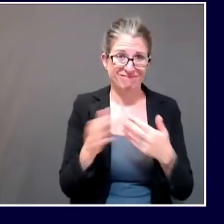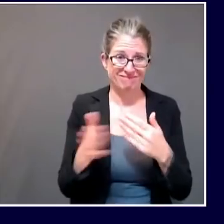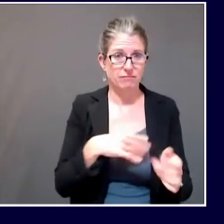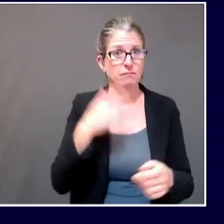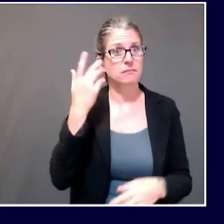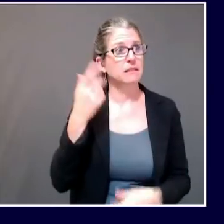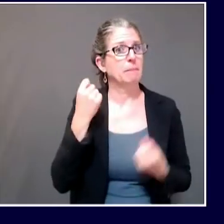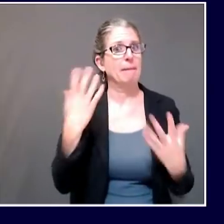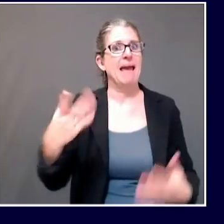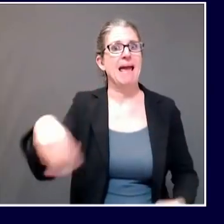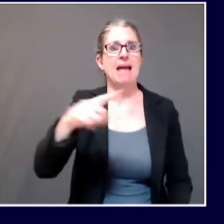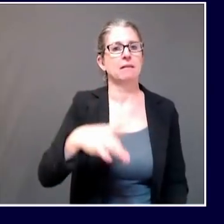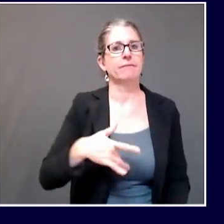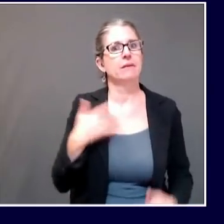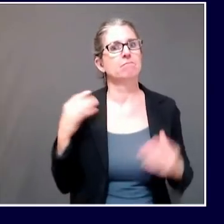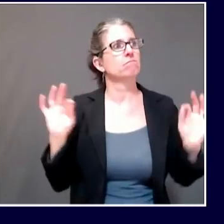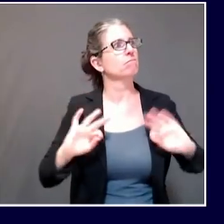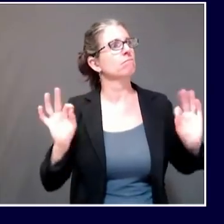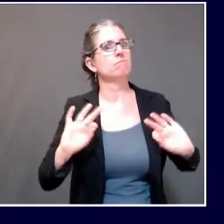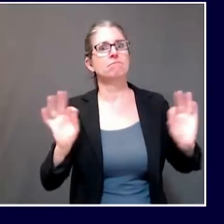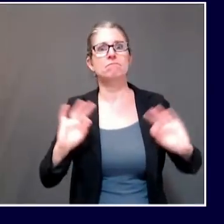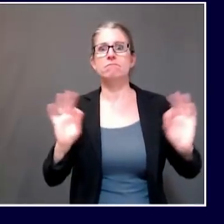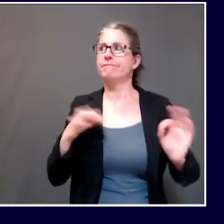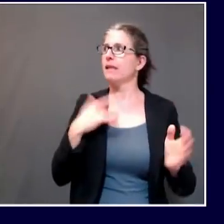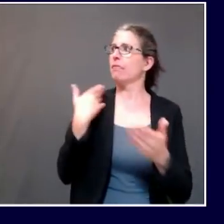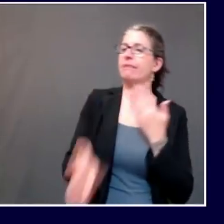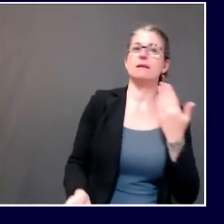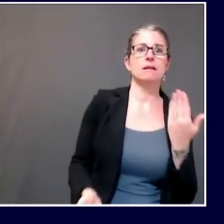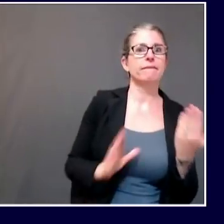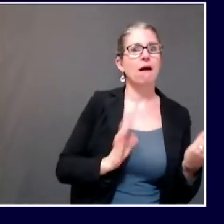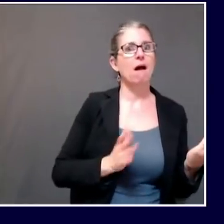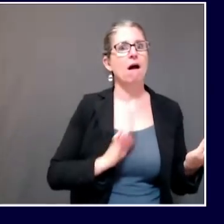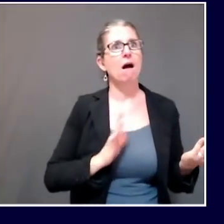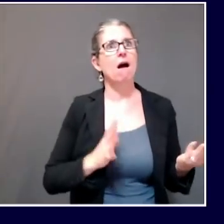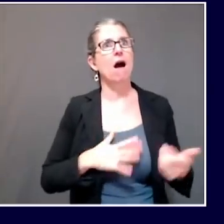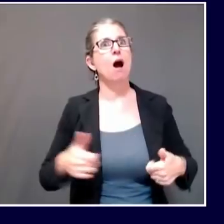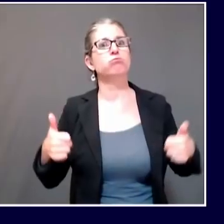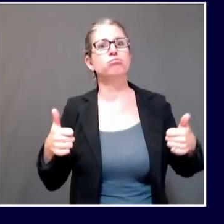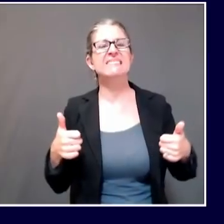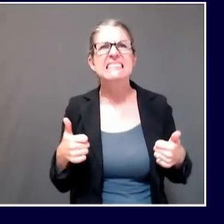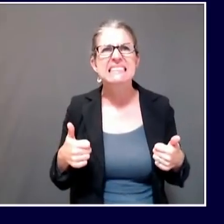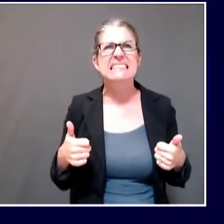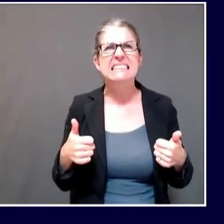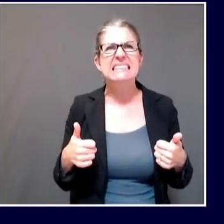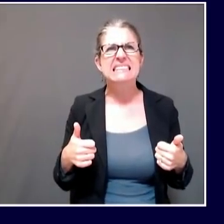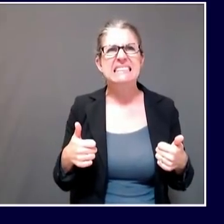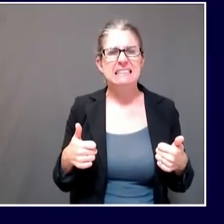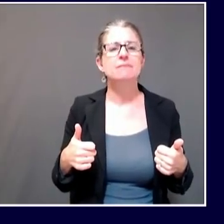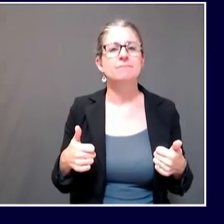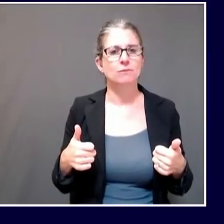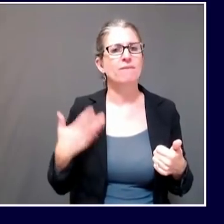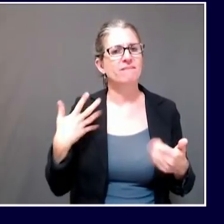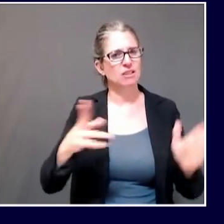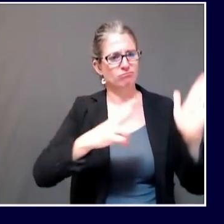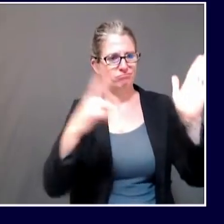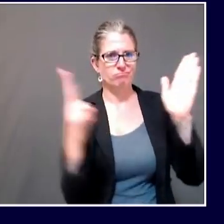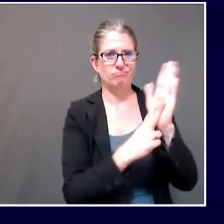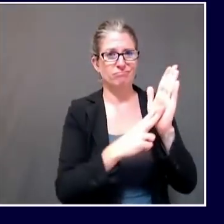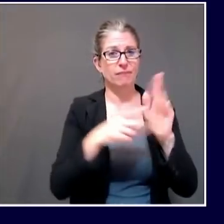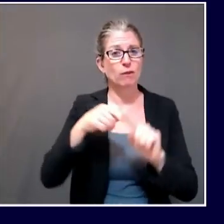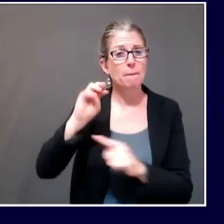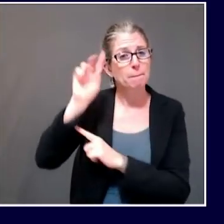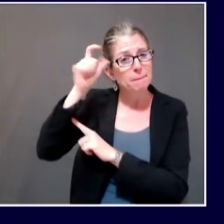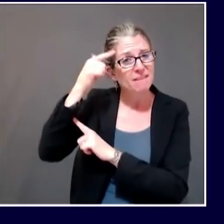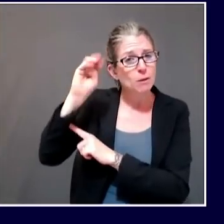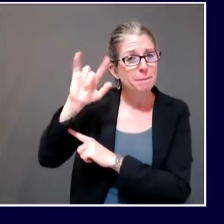CDC issued now two and a half months ago. That standing order very clearly allows for a large category